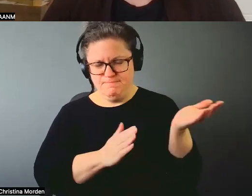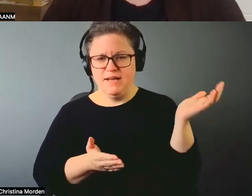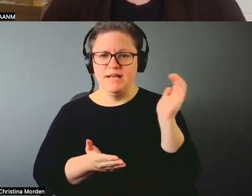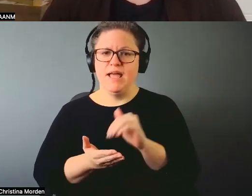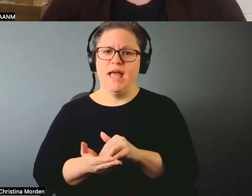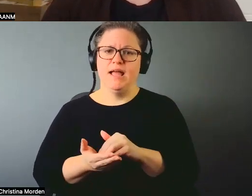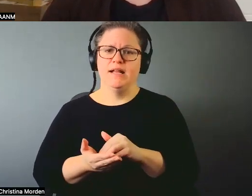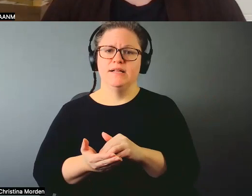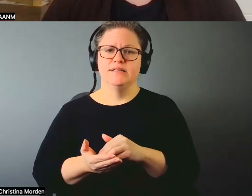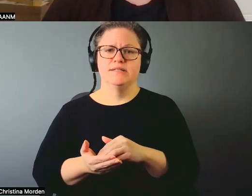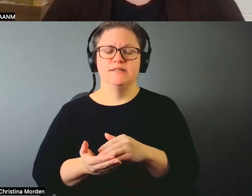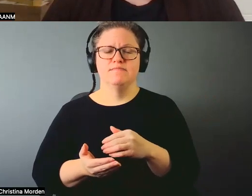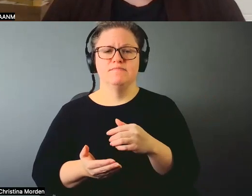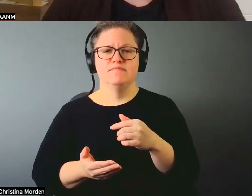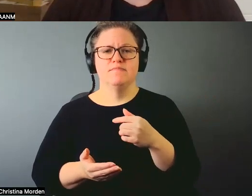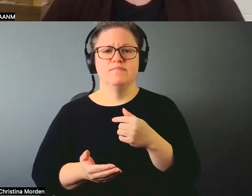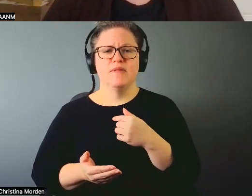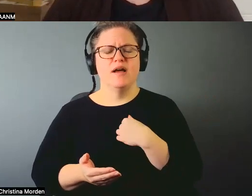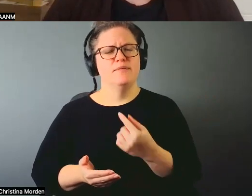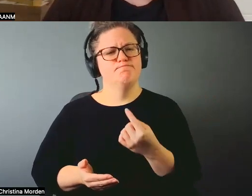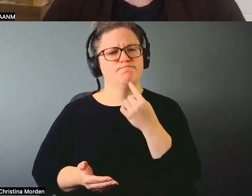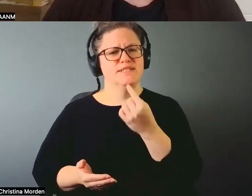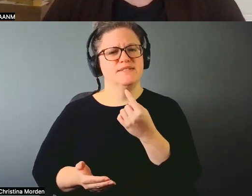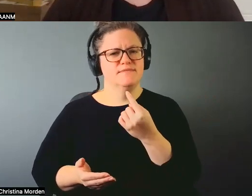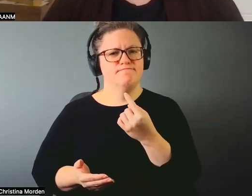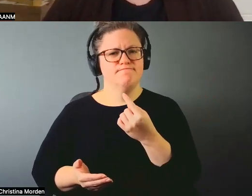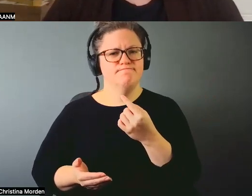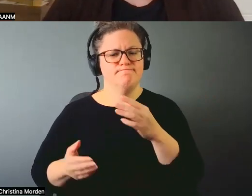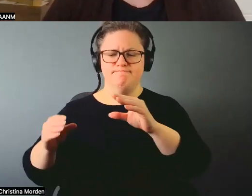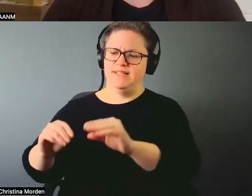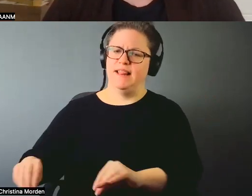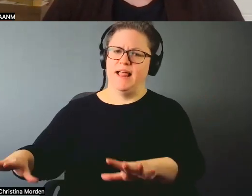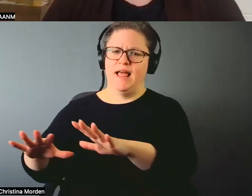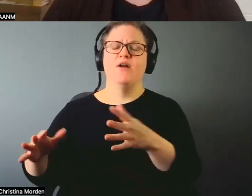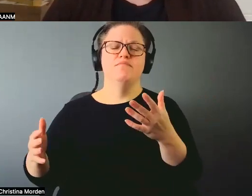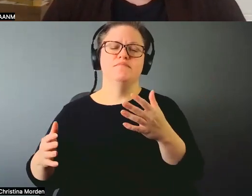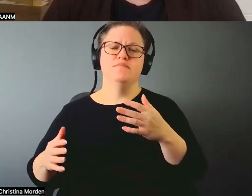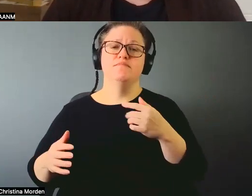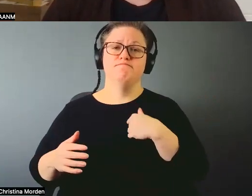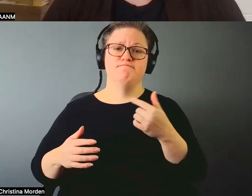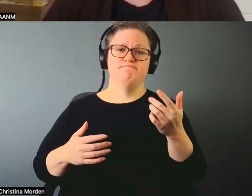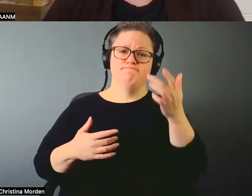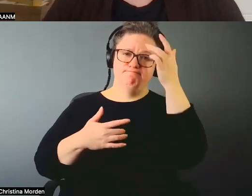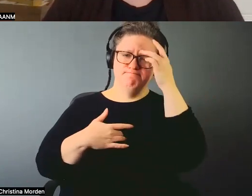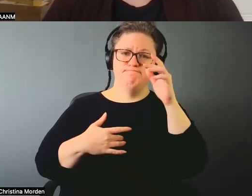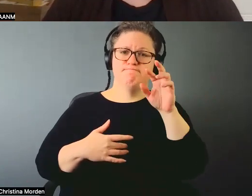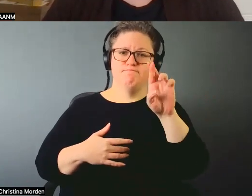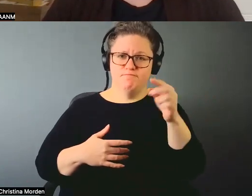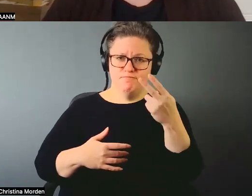missing the land. had moved into town by that time for accessibility and so that I had support.